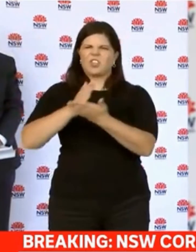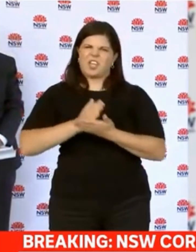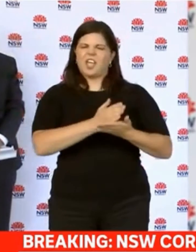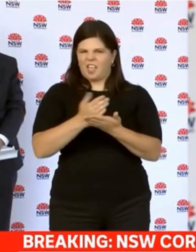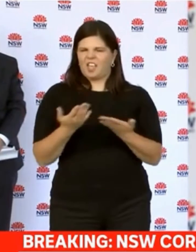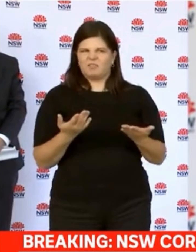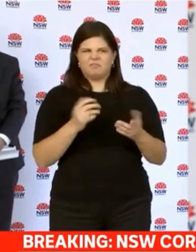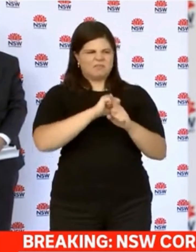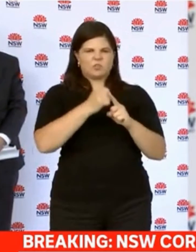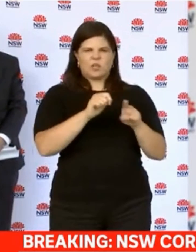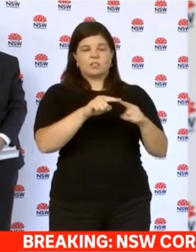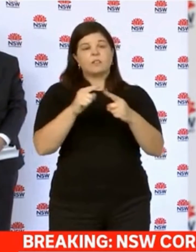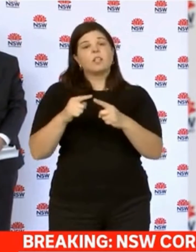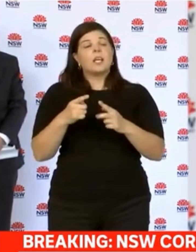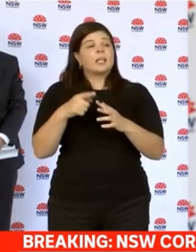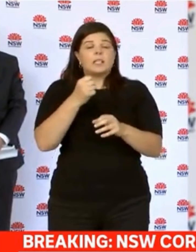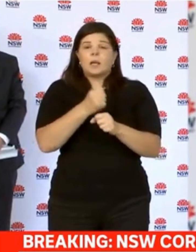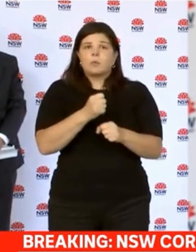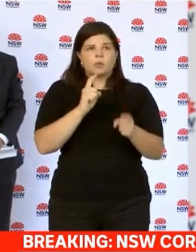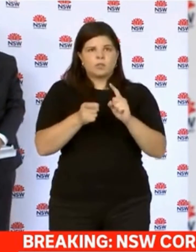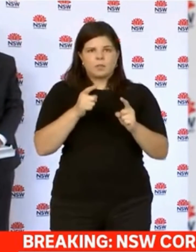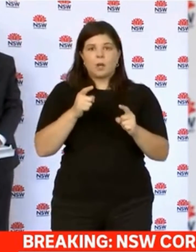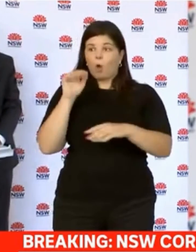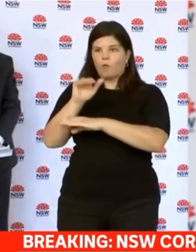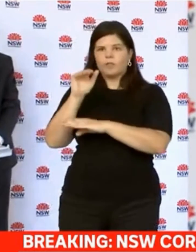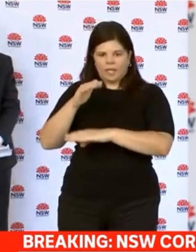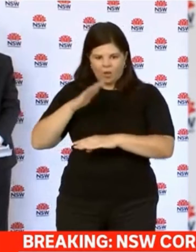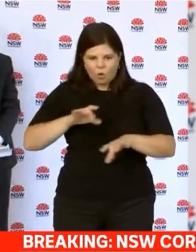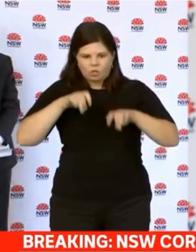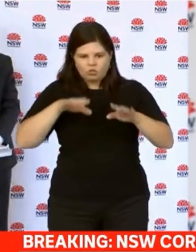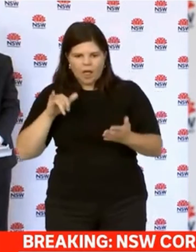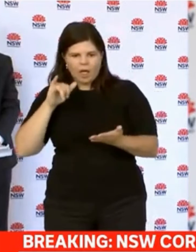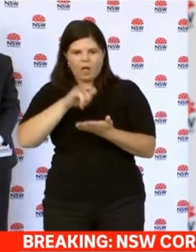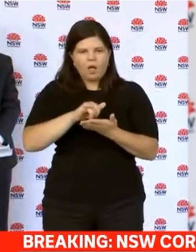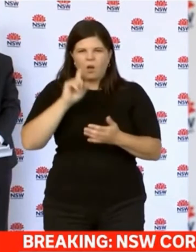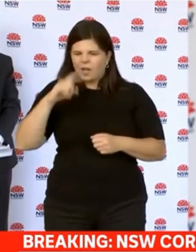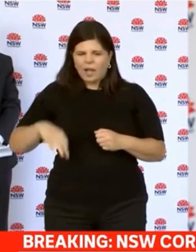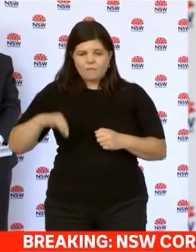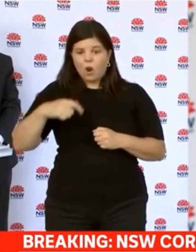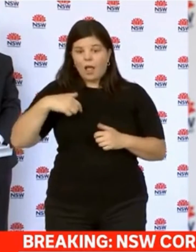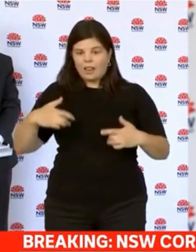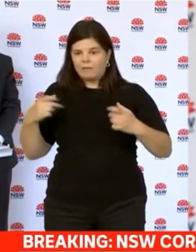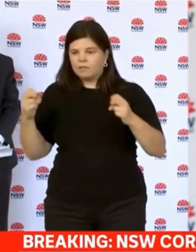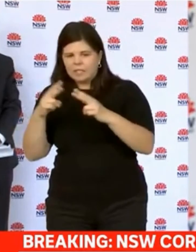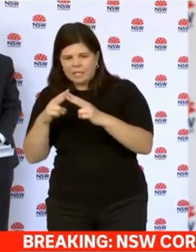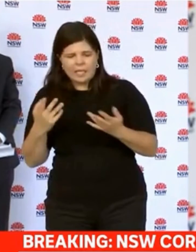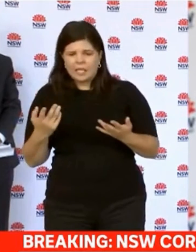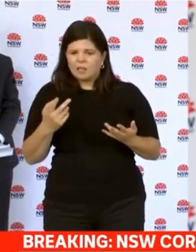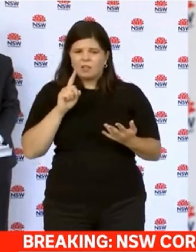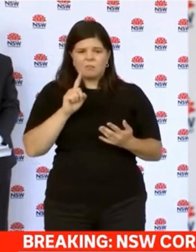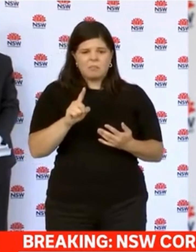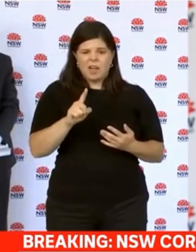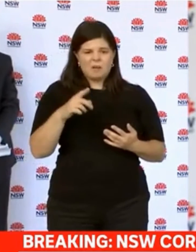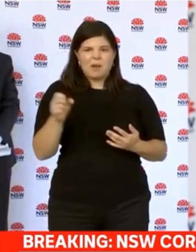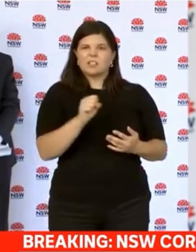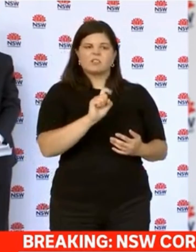are different. For some people who can't afford a particular flight overseas, they might be a Sydney resident, but the only way they can get back